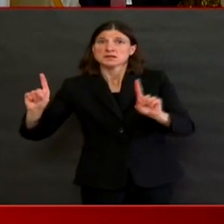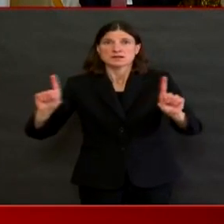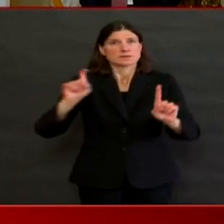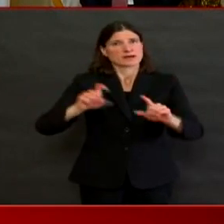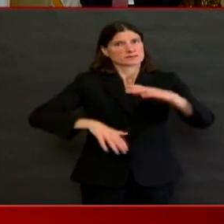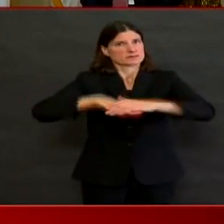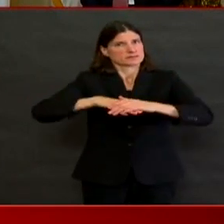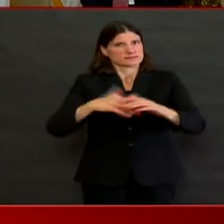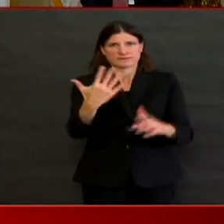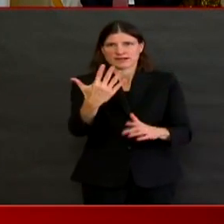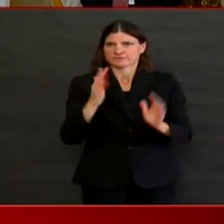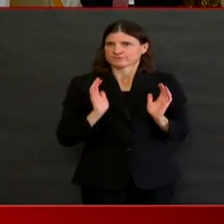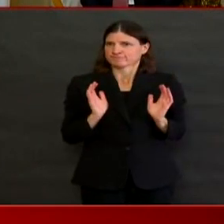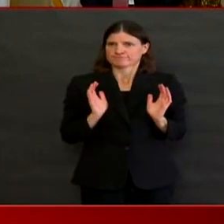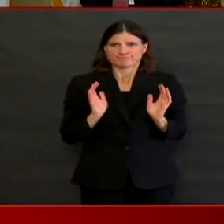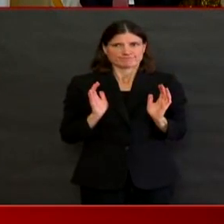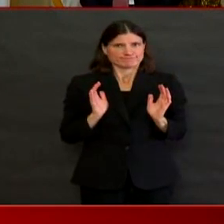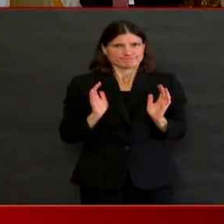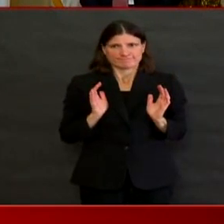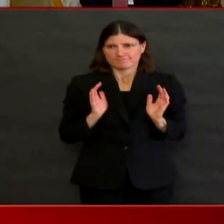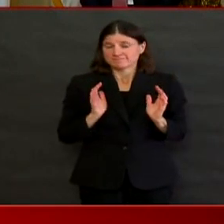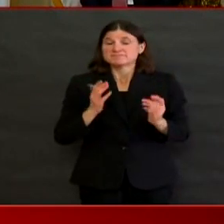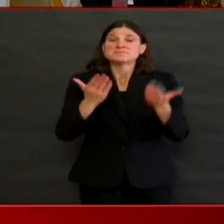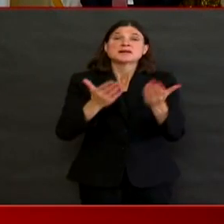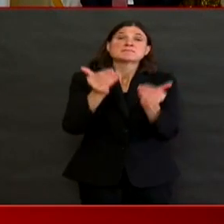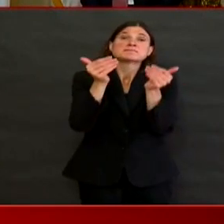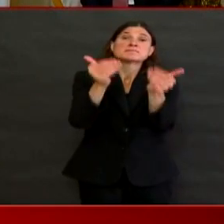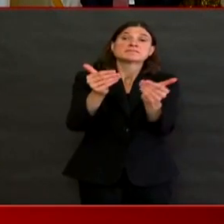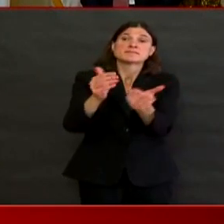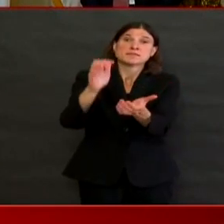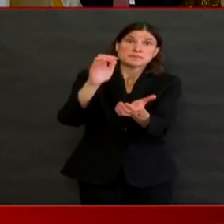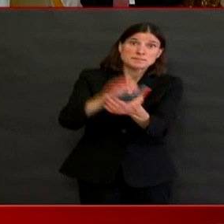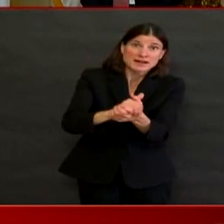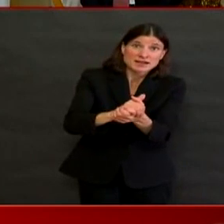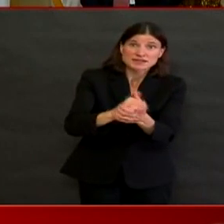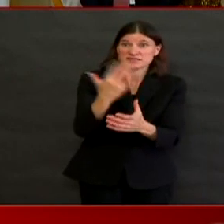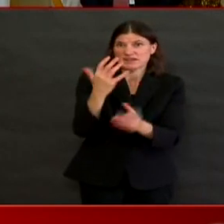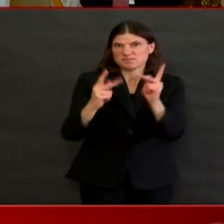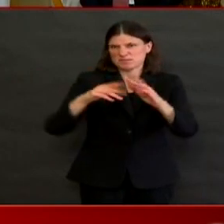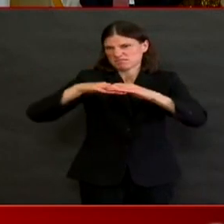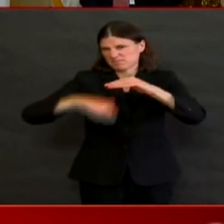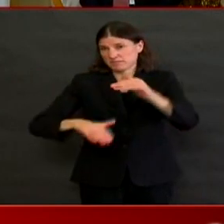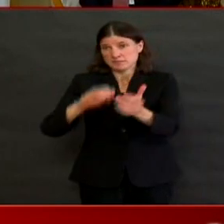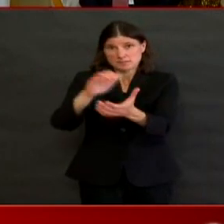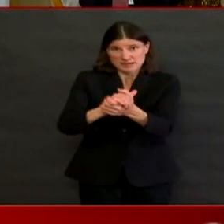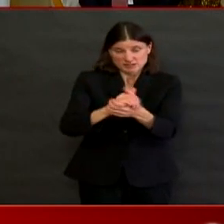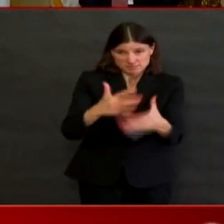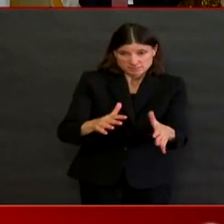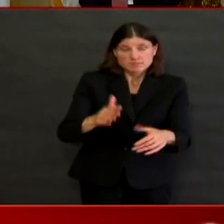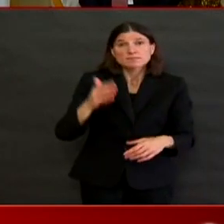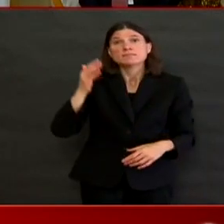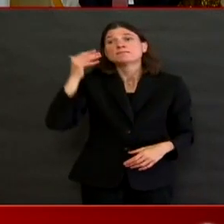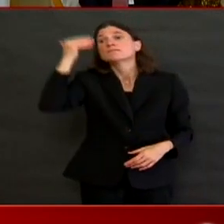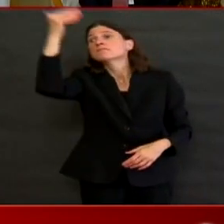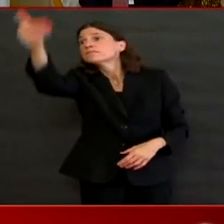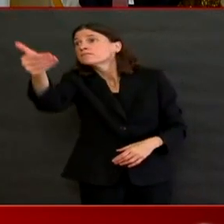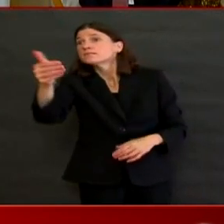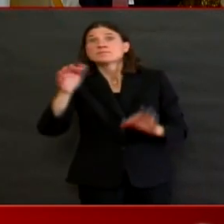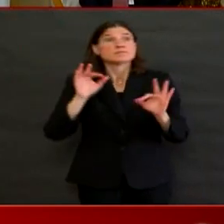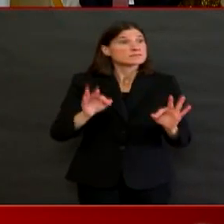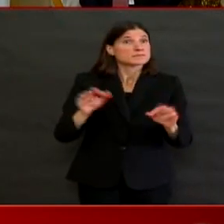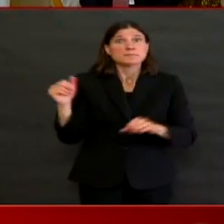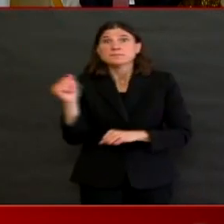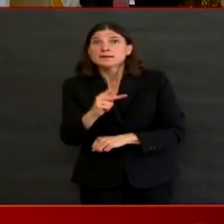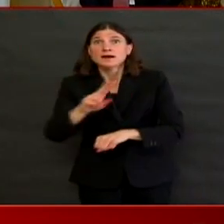married, and then I would say push off the bigger celebration for later, but at least for now, and I